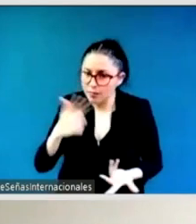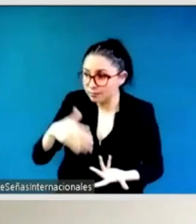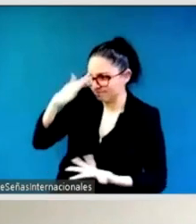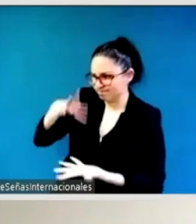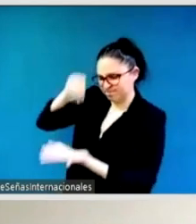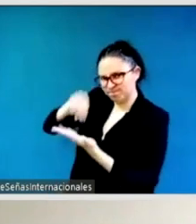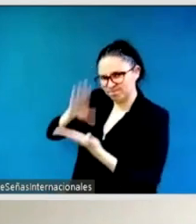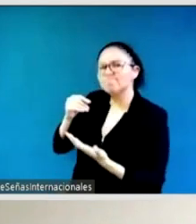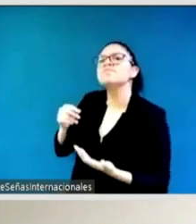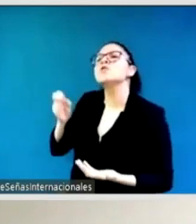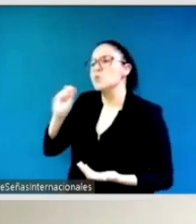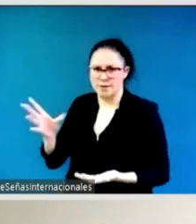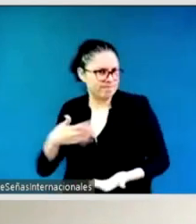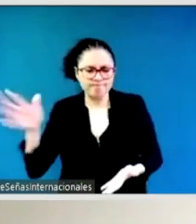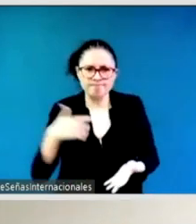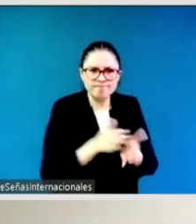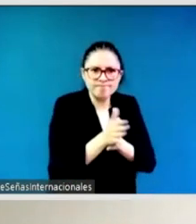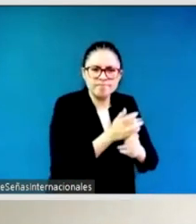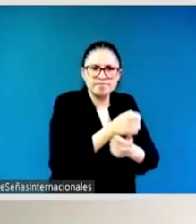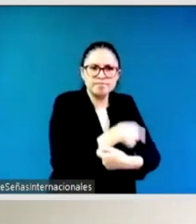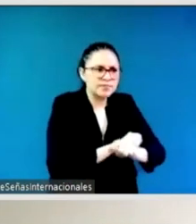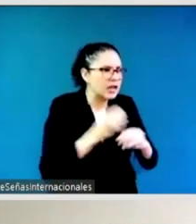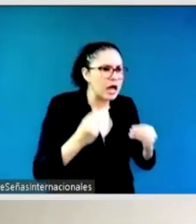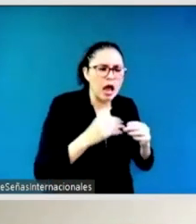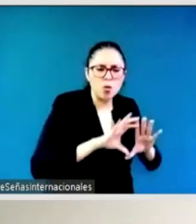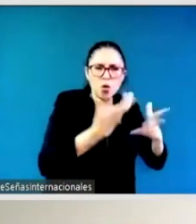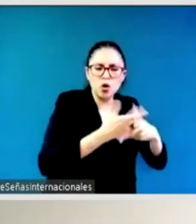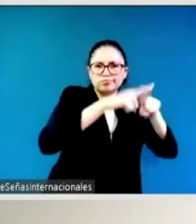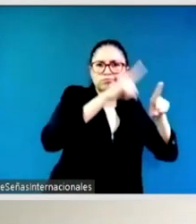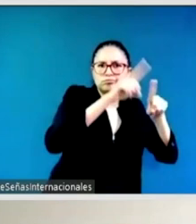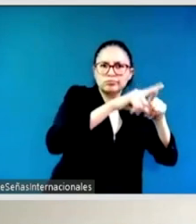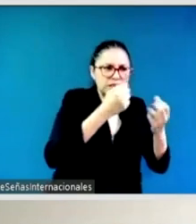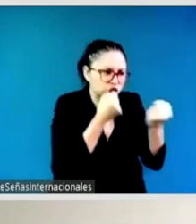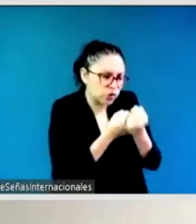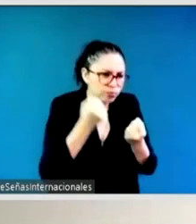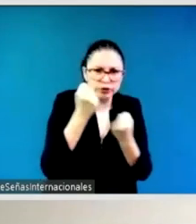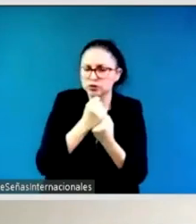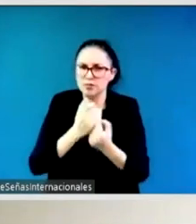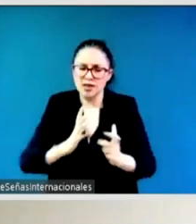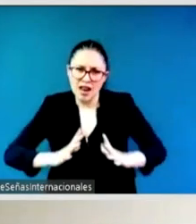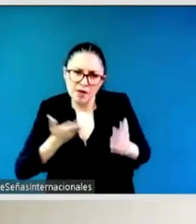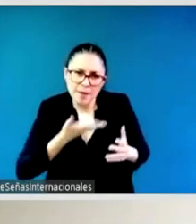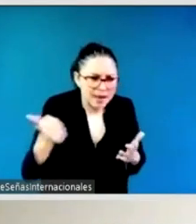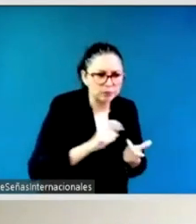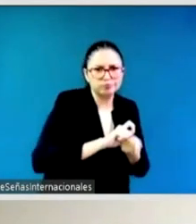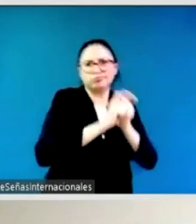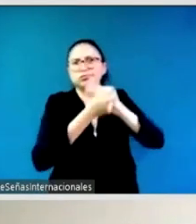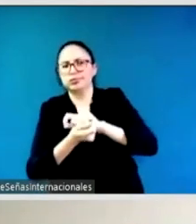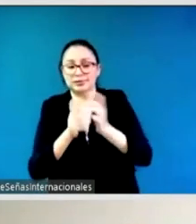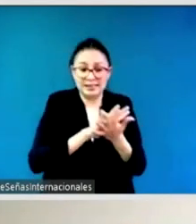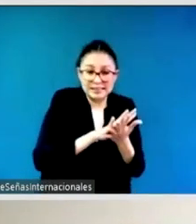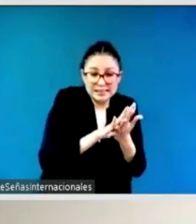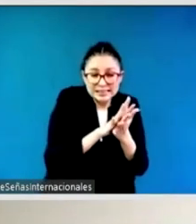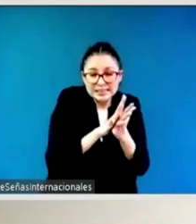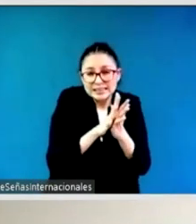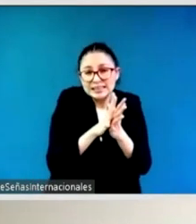effective change so which is why i mean even when i spoke about like the participation one thing that we keep speaking about participation is the effective participation